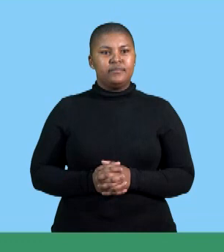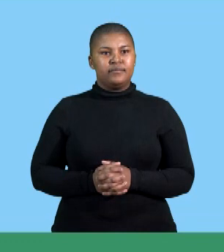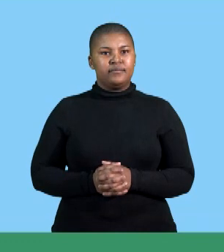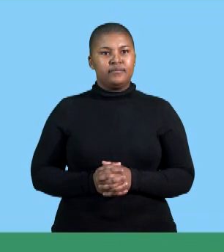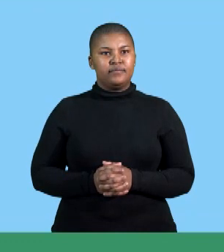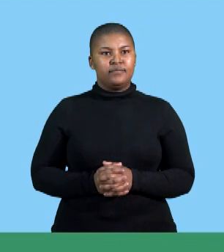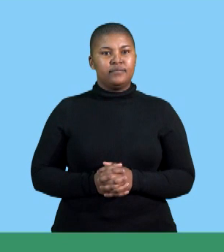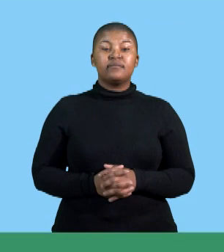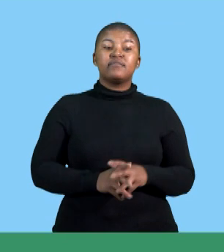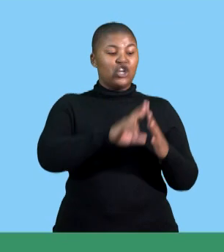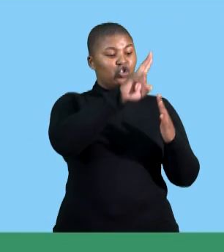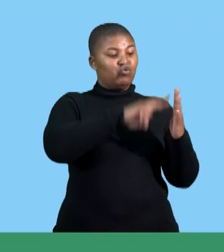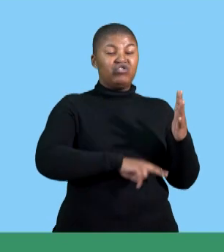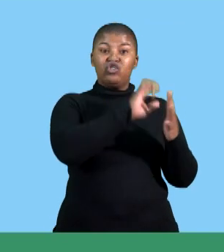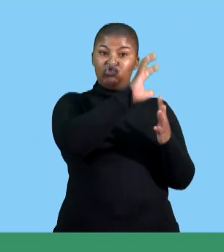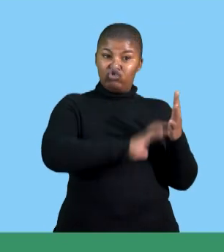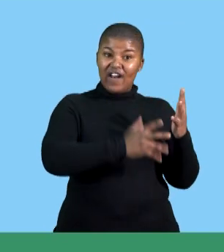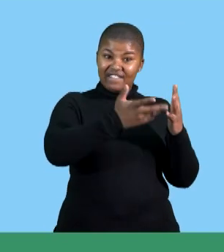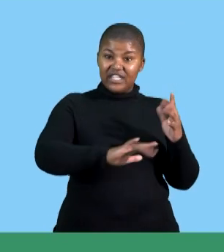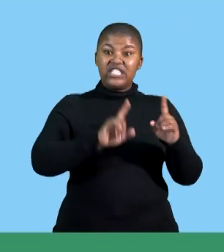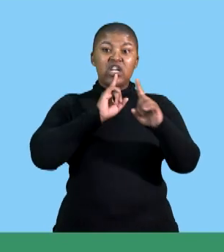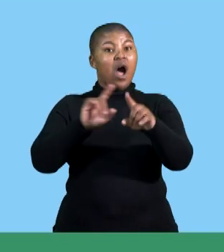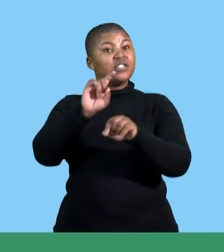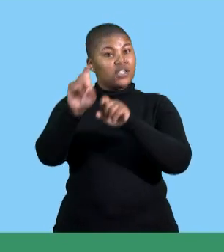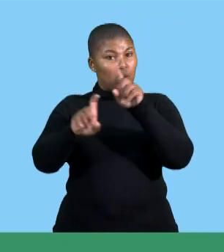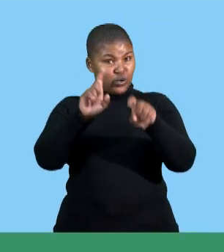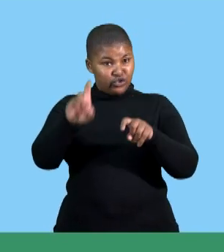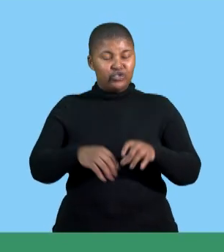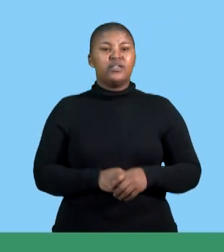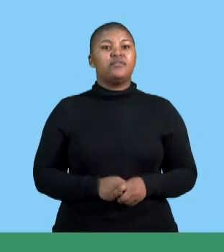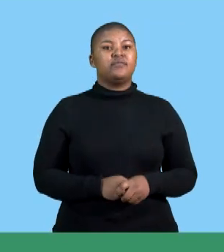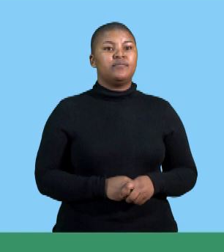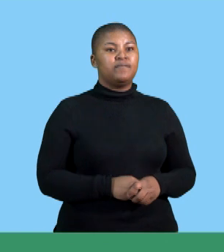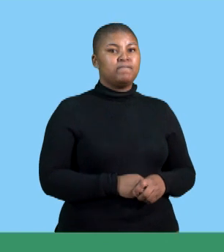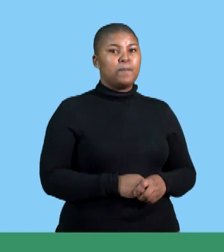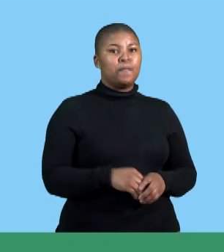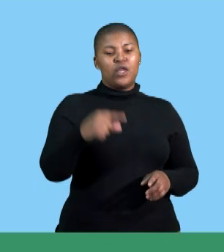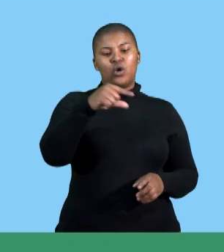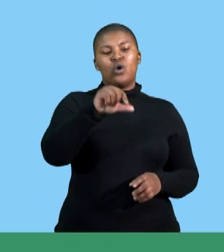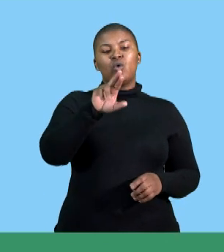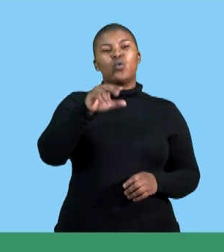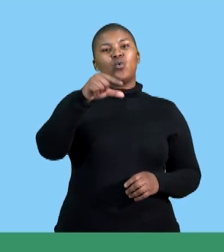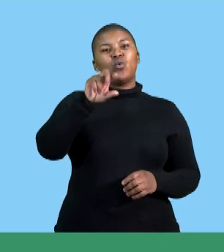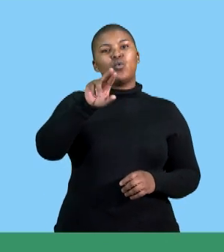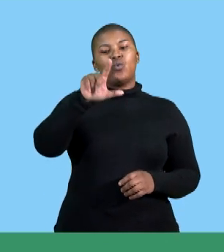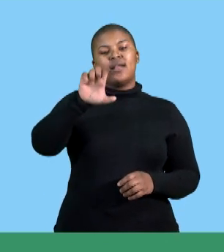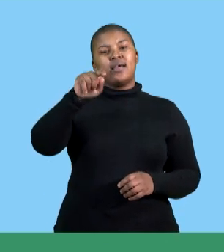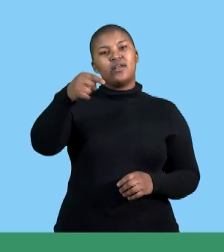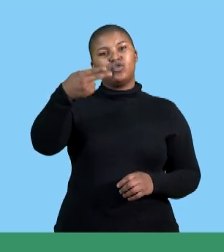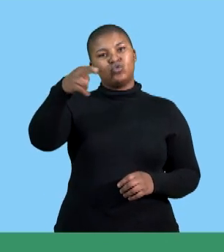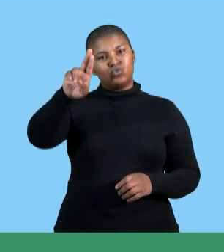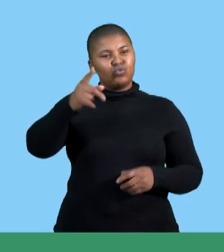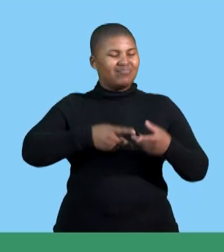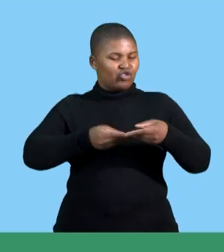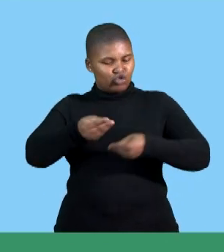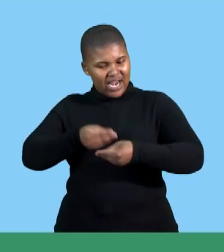read the scenario below and answer the questions that follow guguletu trading the management of guguletu trading